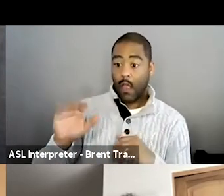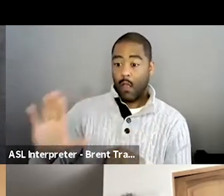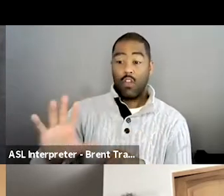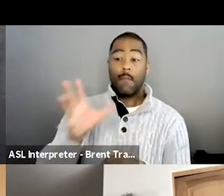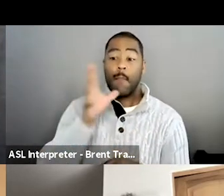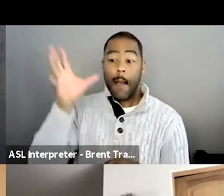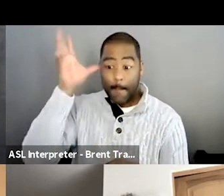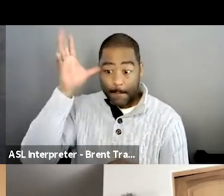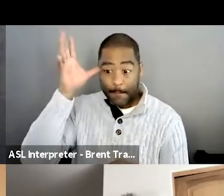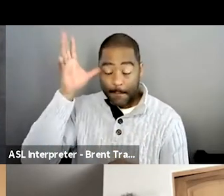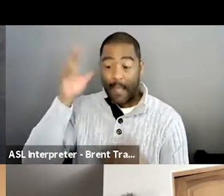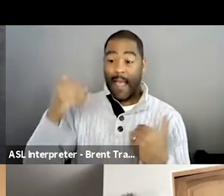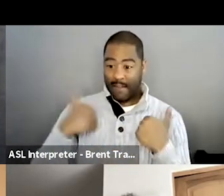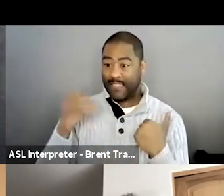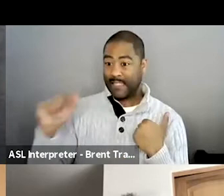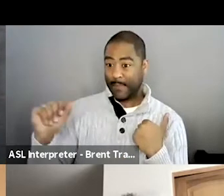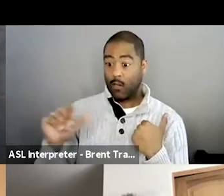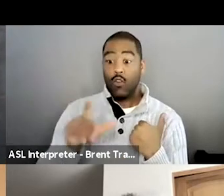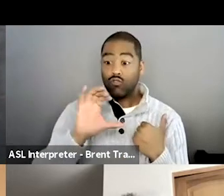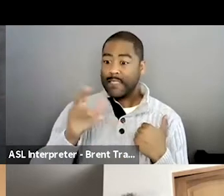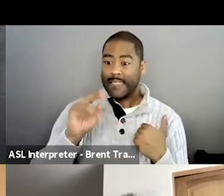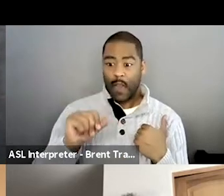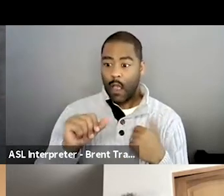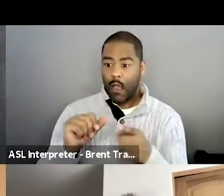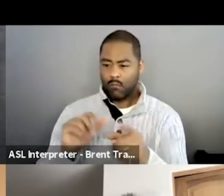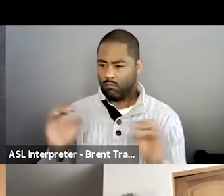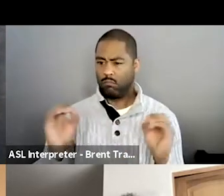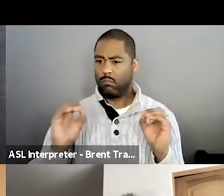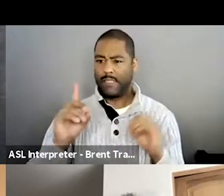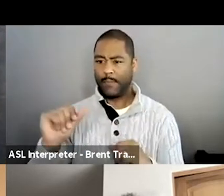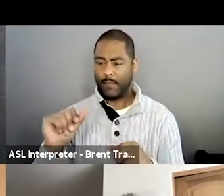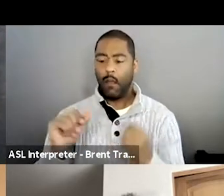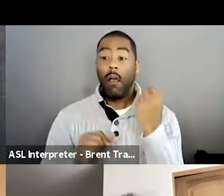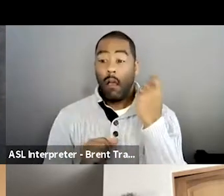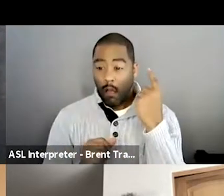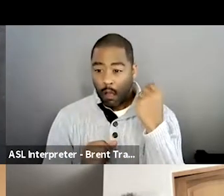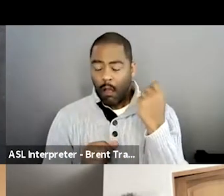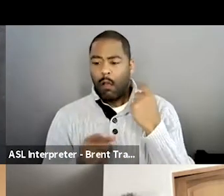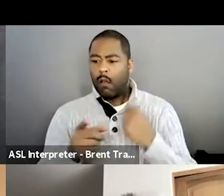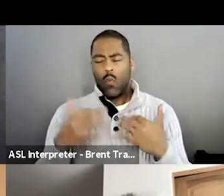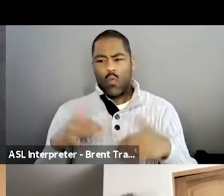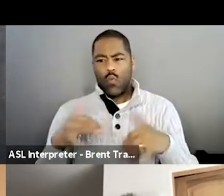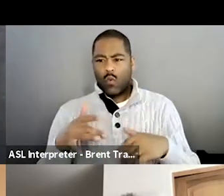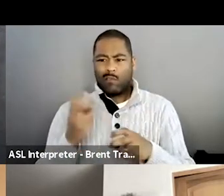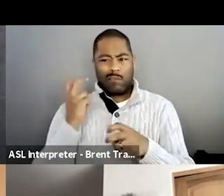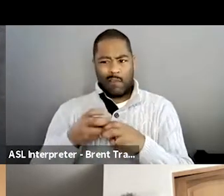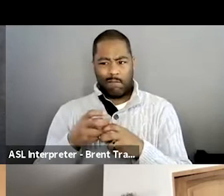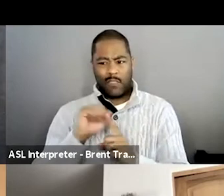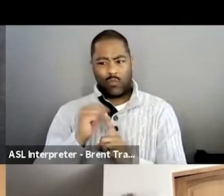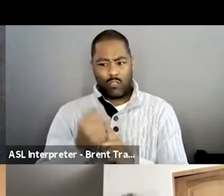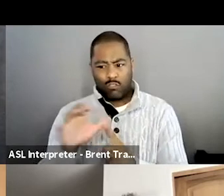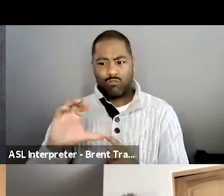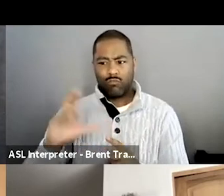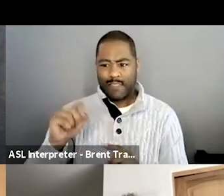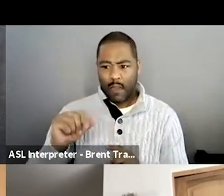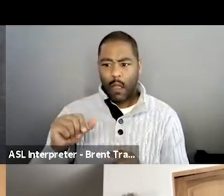disabilities. Christina just has a tough situation, but I, I identified with her tough situation because I had